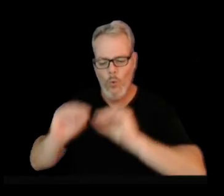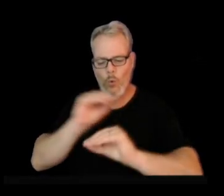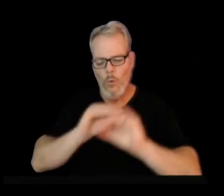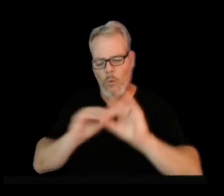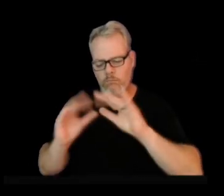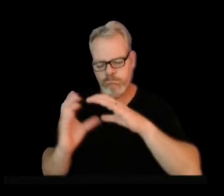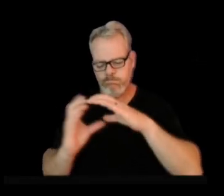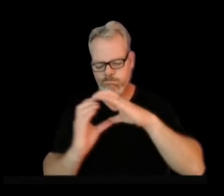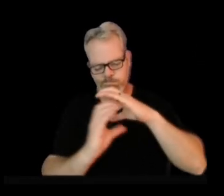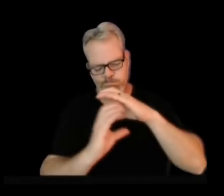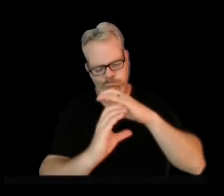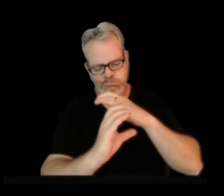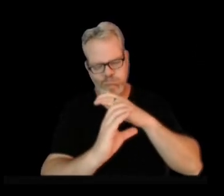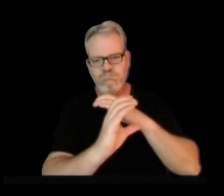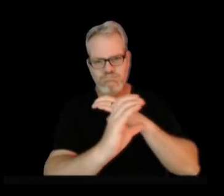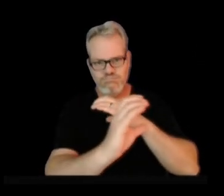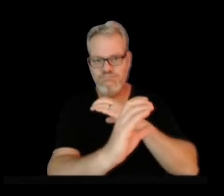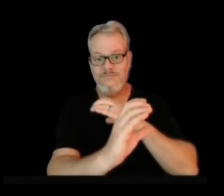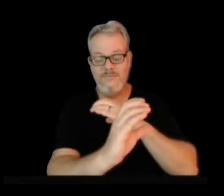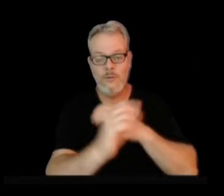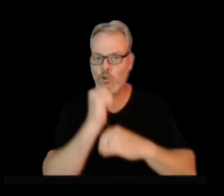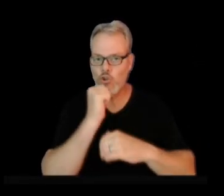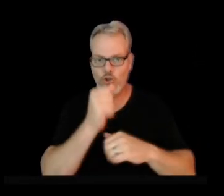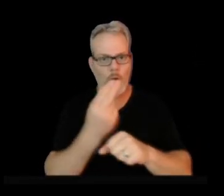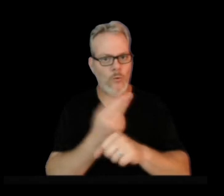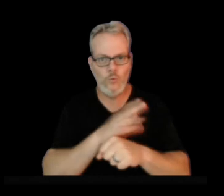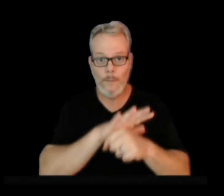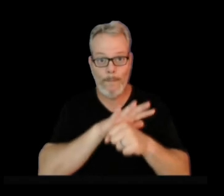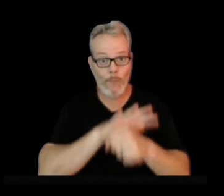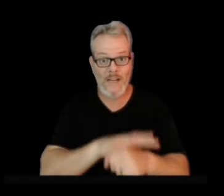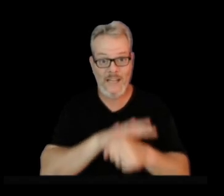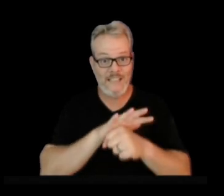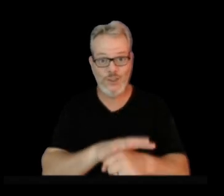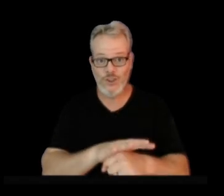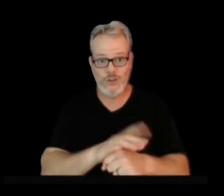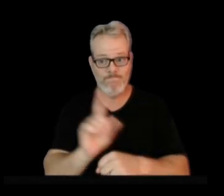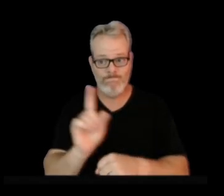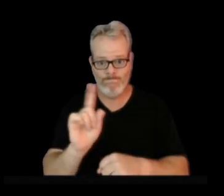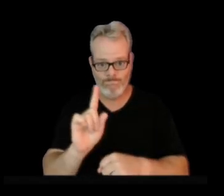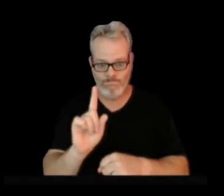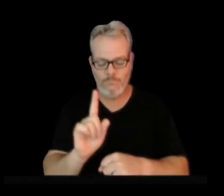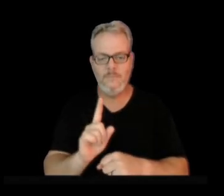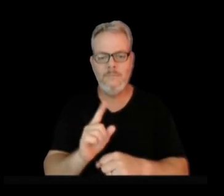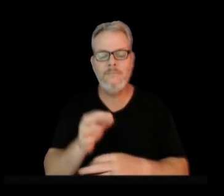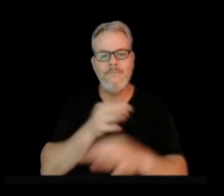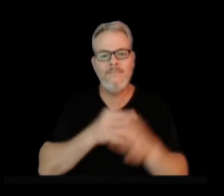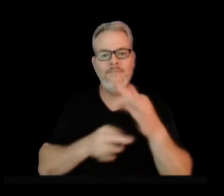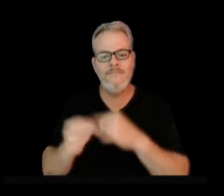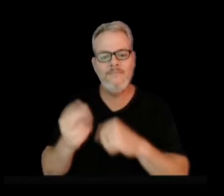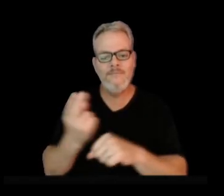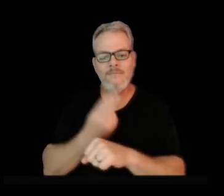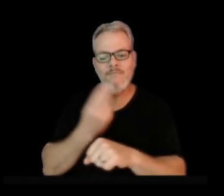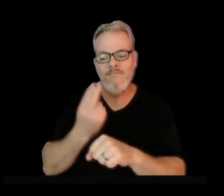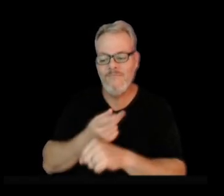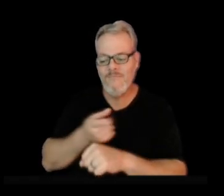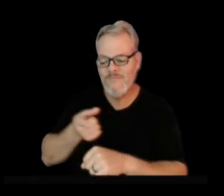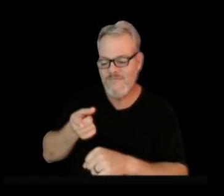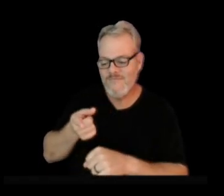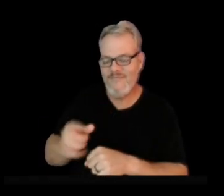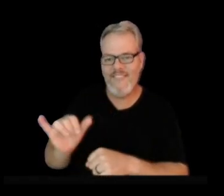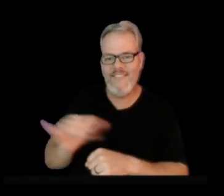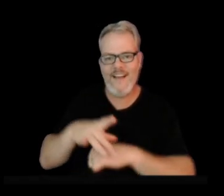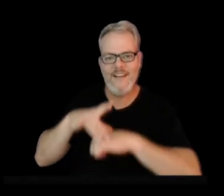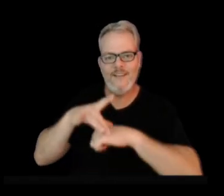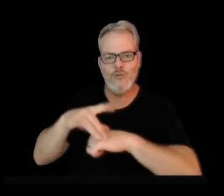earthquakes, because it's being fed not by the pressure from the magma chamber flushing everything through, but rather by think of it as gravity